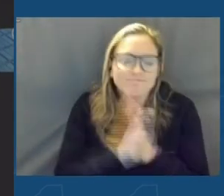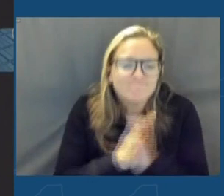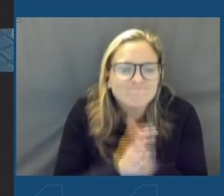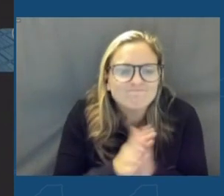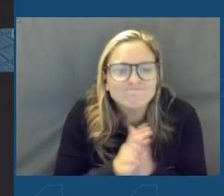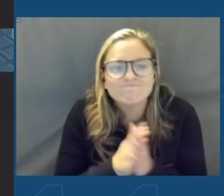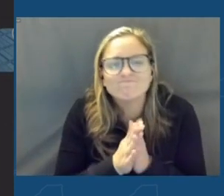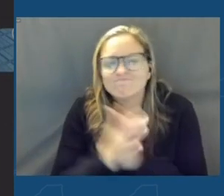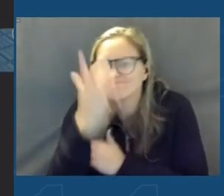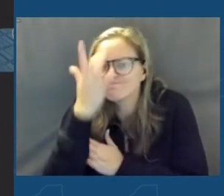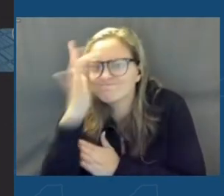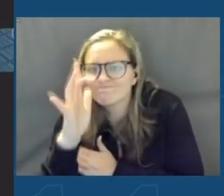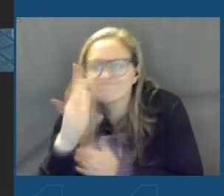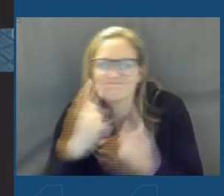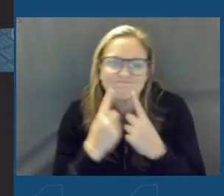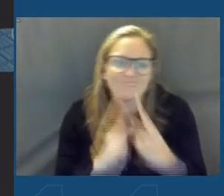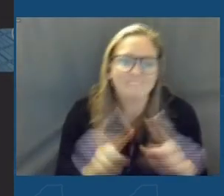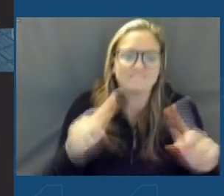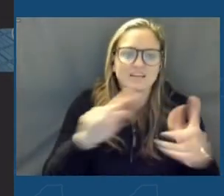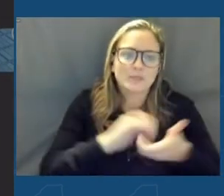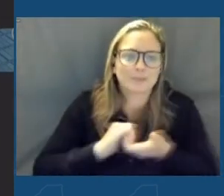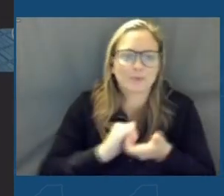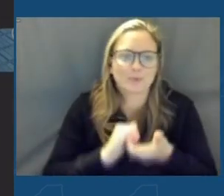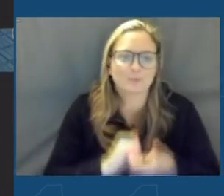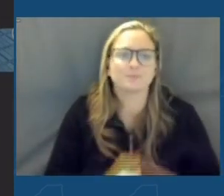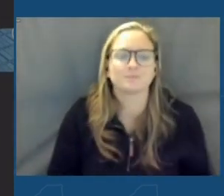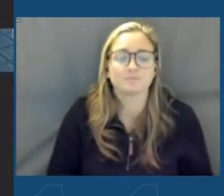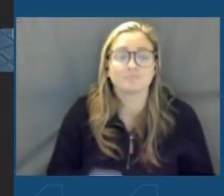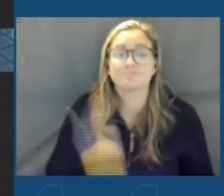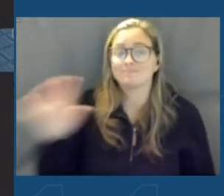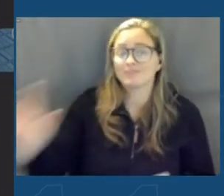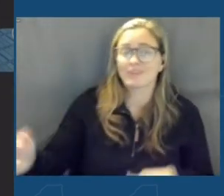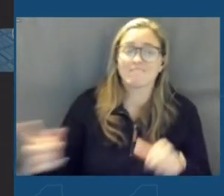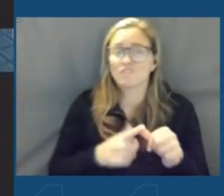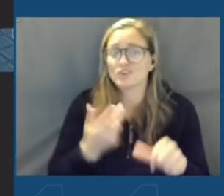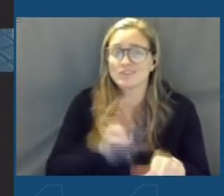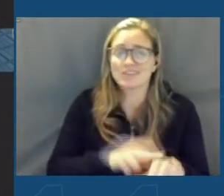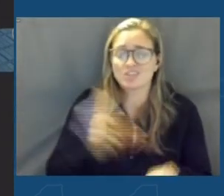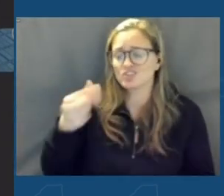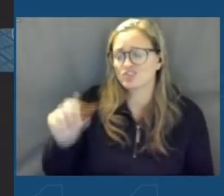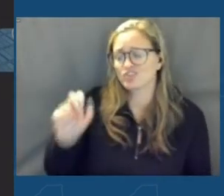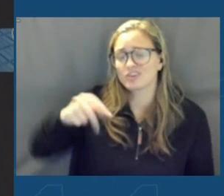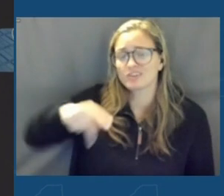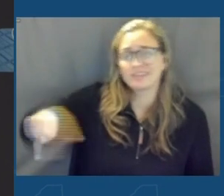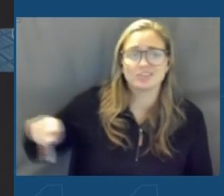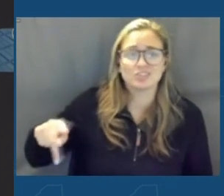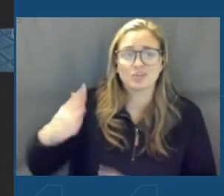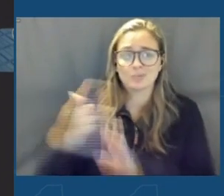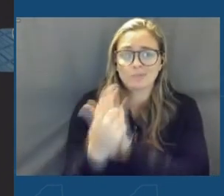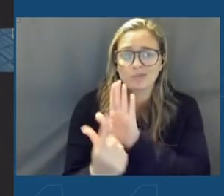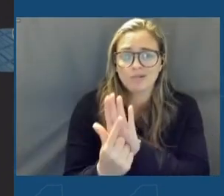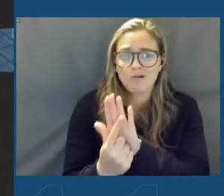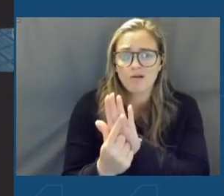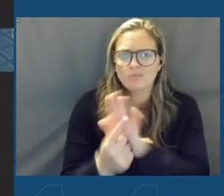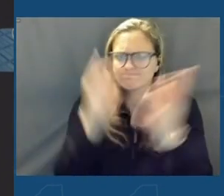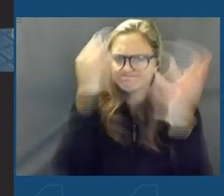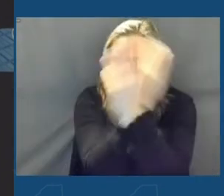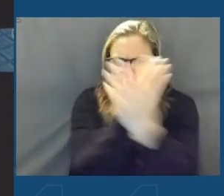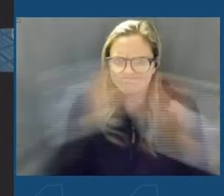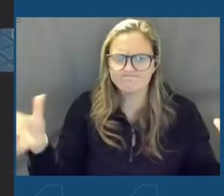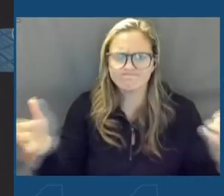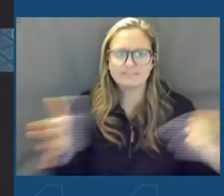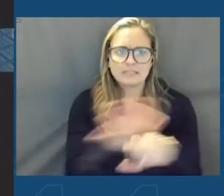sharp-minded, effective partner. Her first-in-the-nation green chips legislation sent a message to the entire